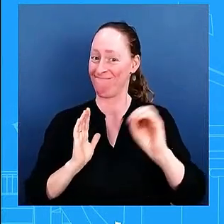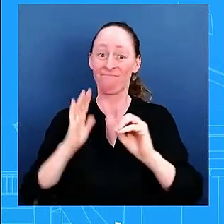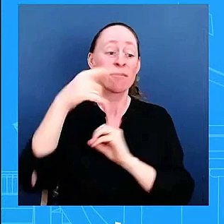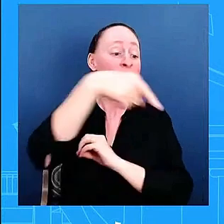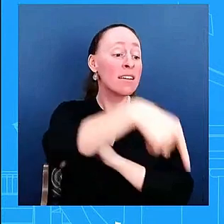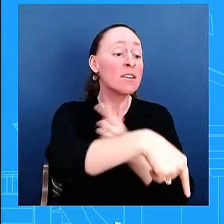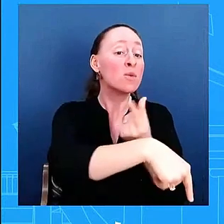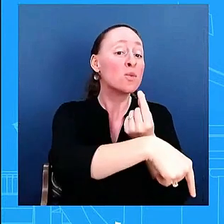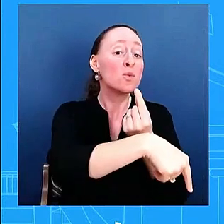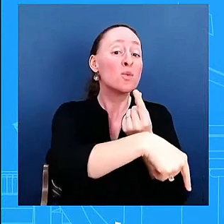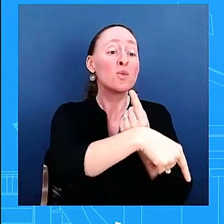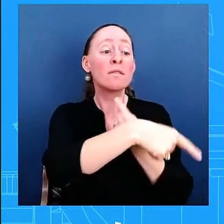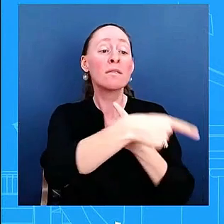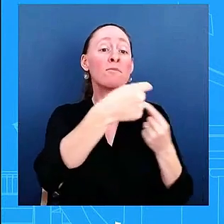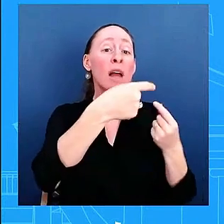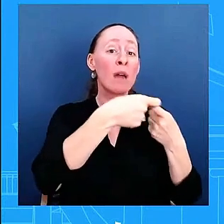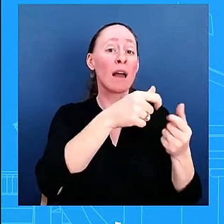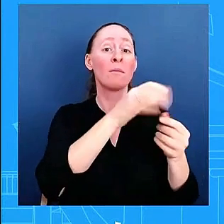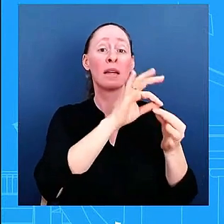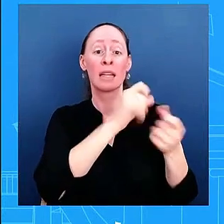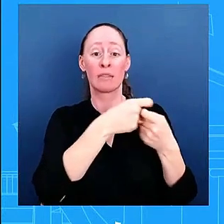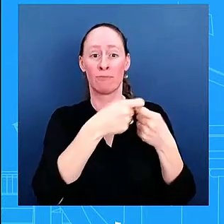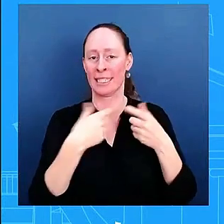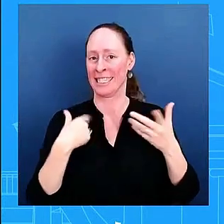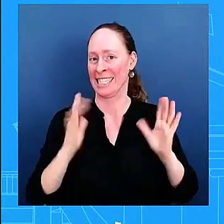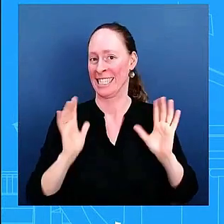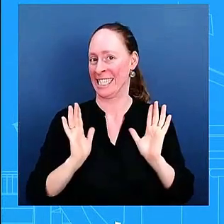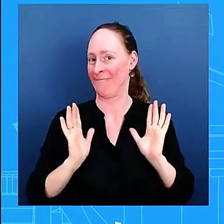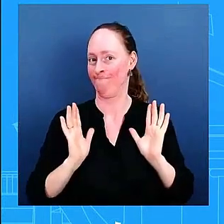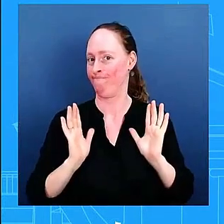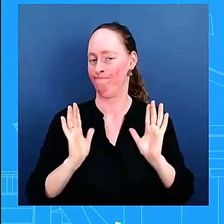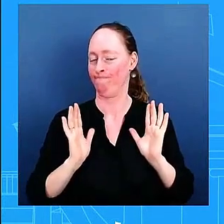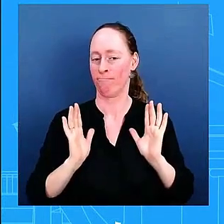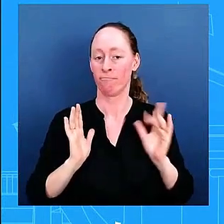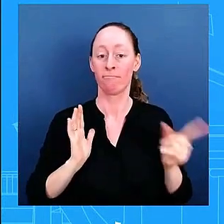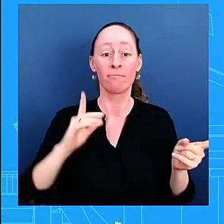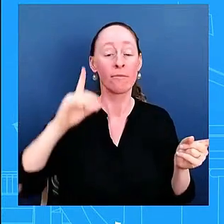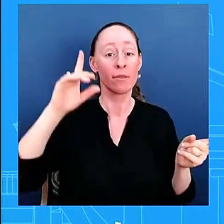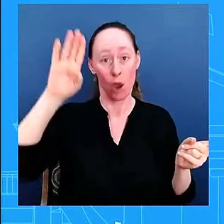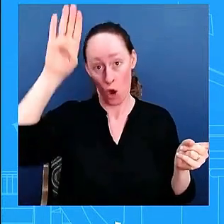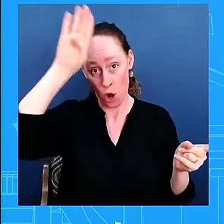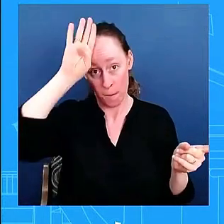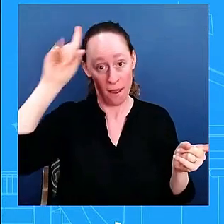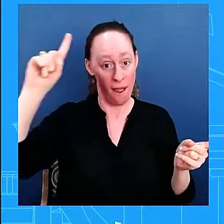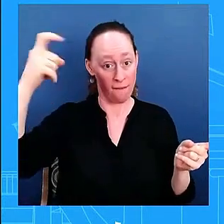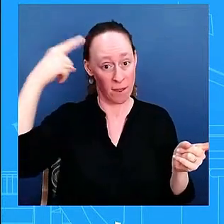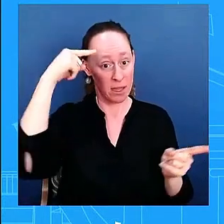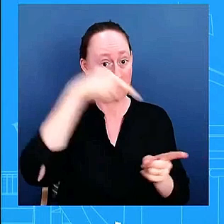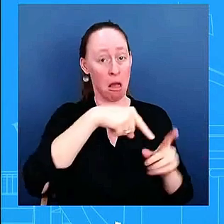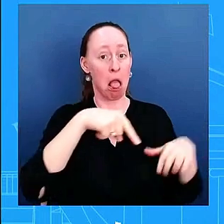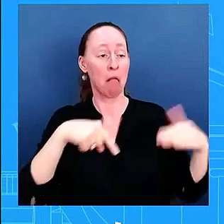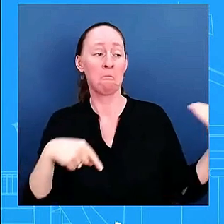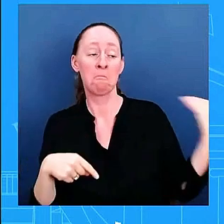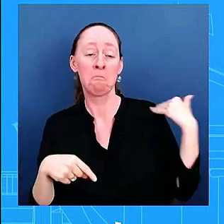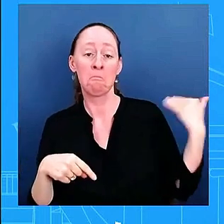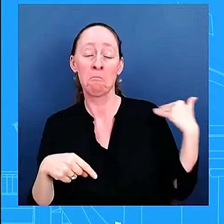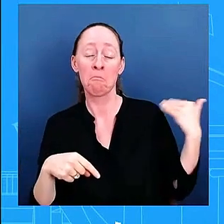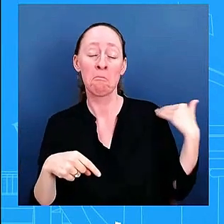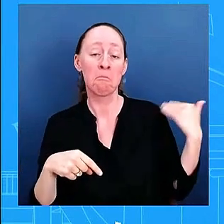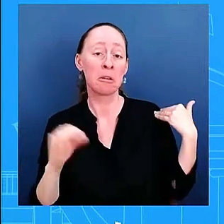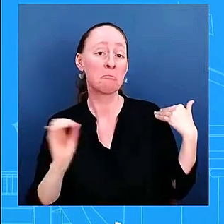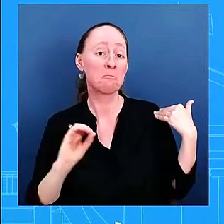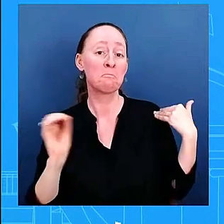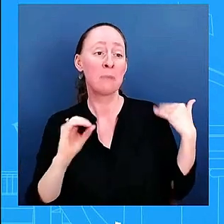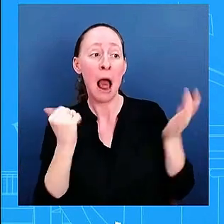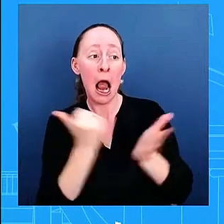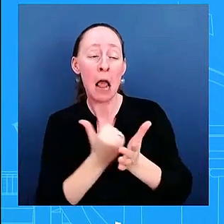uh so uh the cuban the cuban government has not requested any assistance uh at this time and so we will assess uh